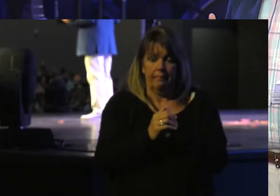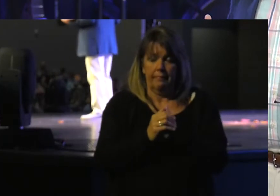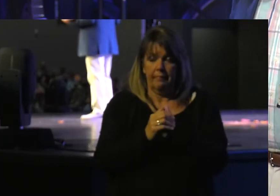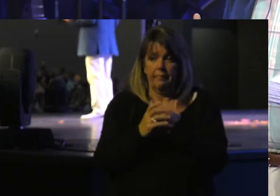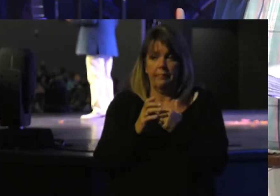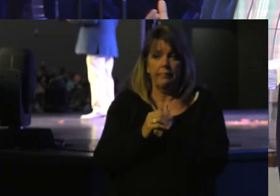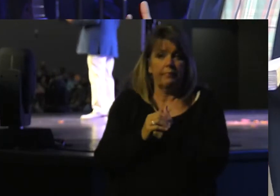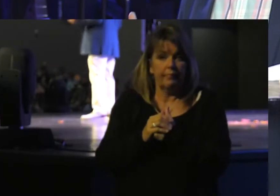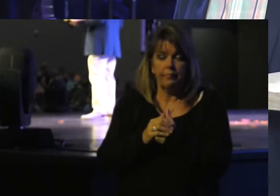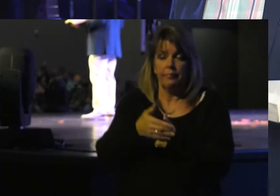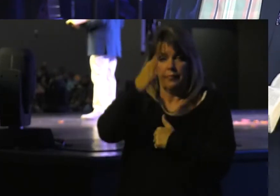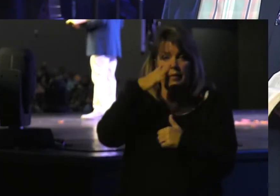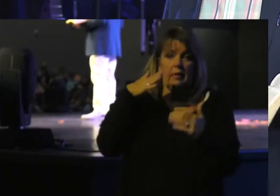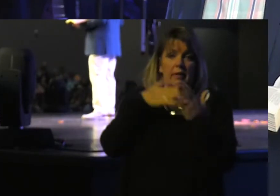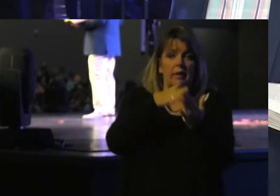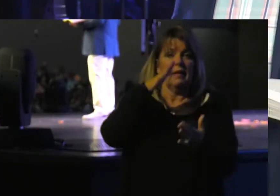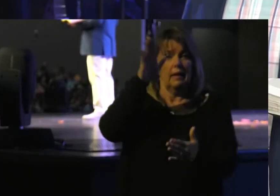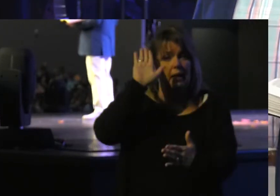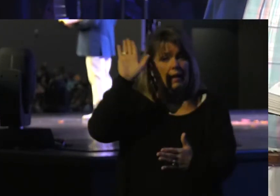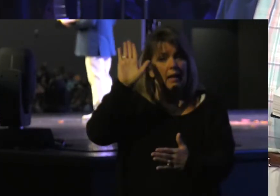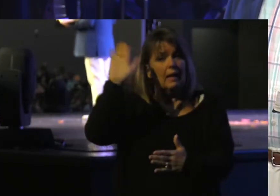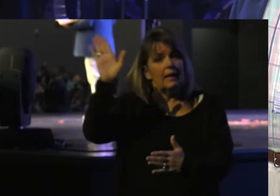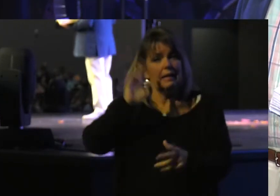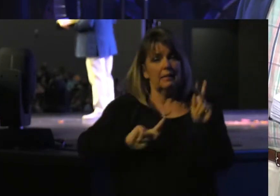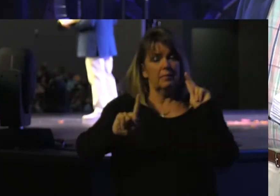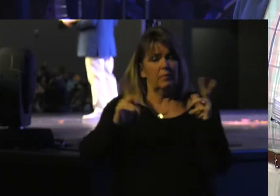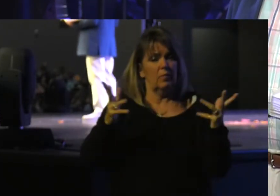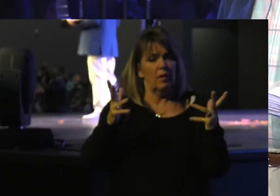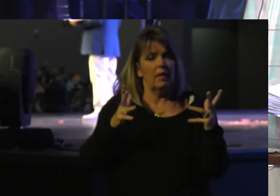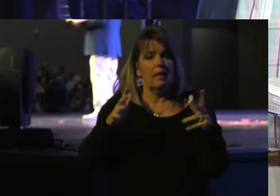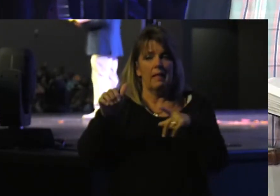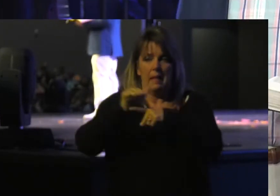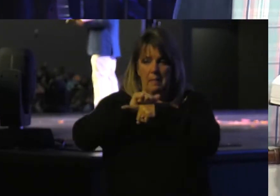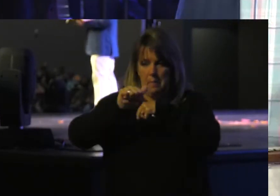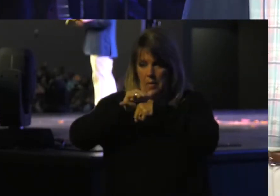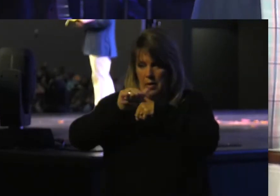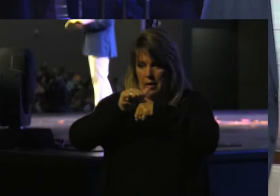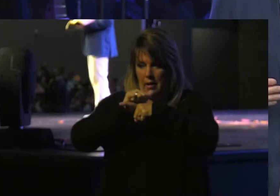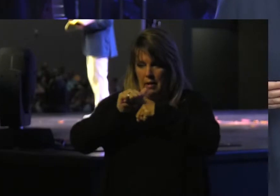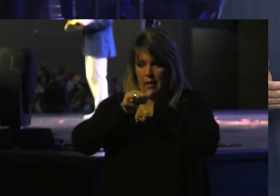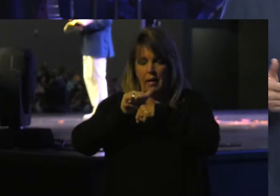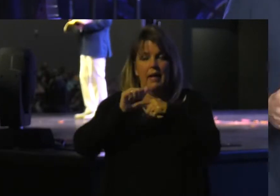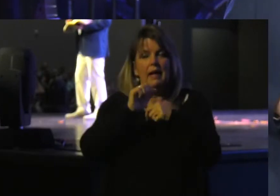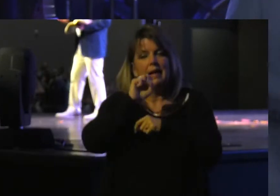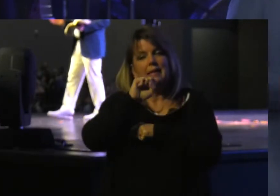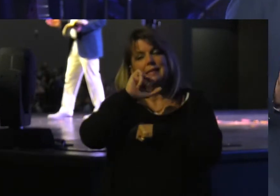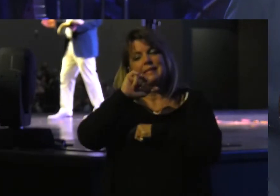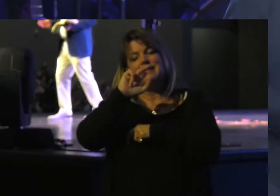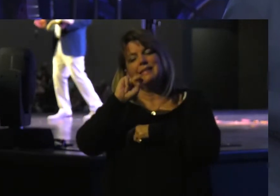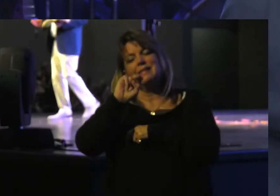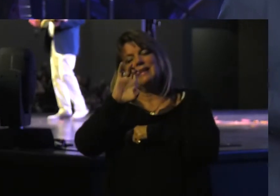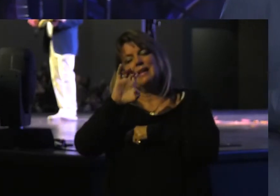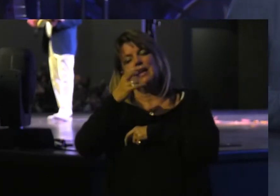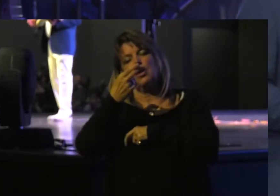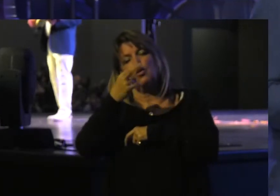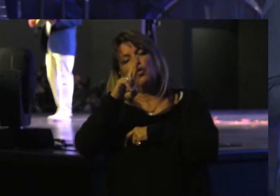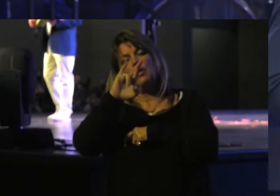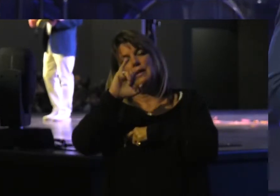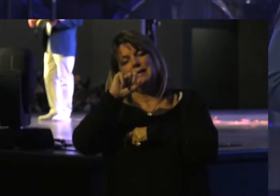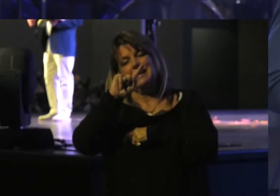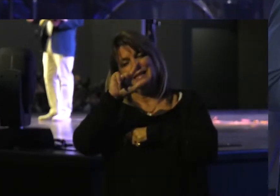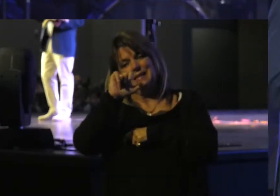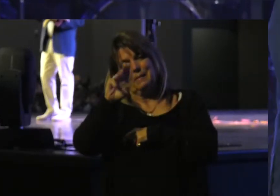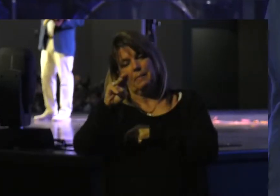God Against his own people Was that they had practiced syncretism. Syncretism is simply